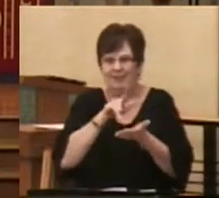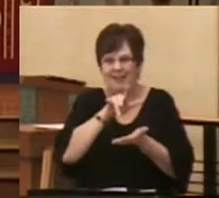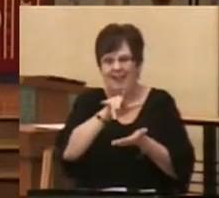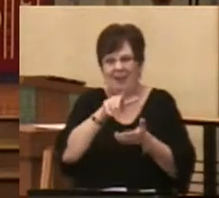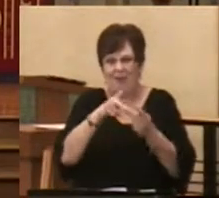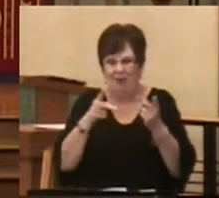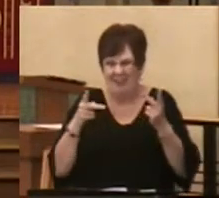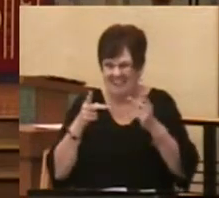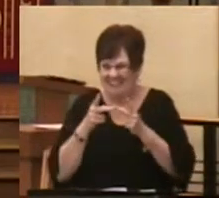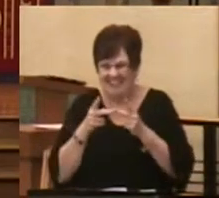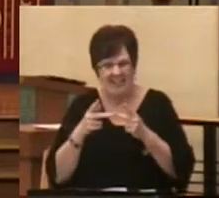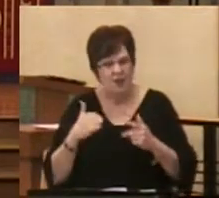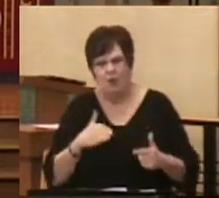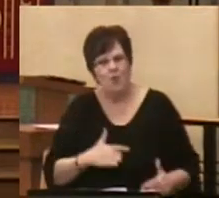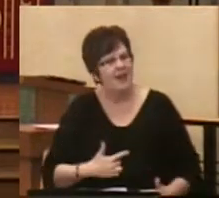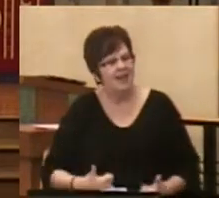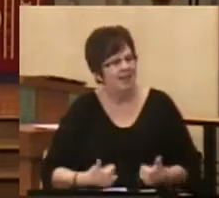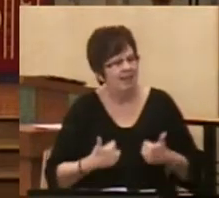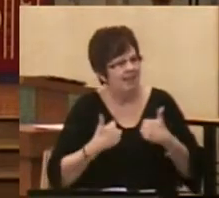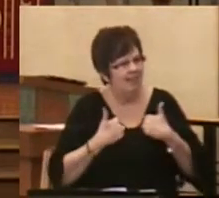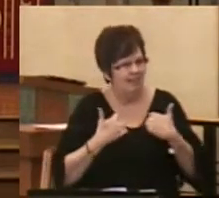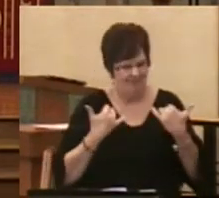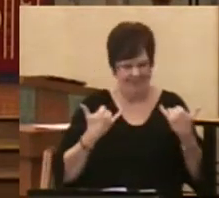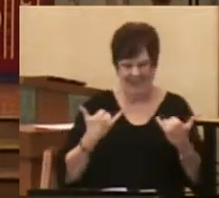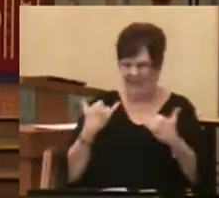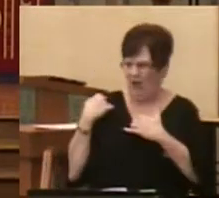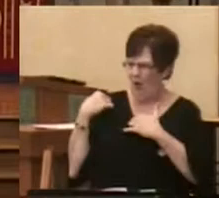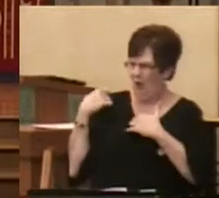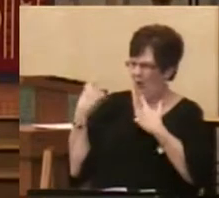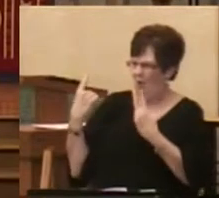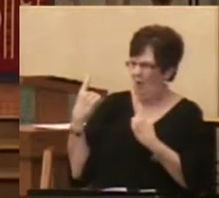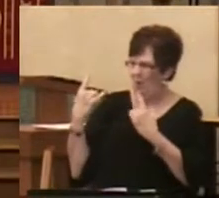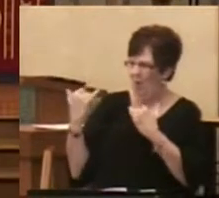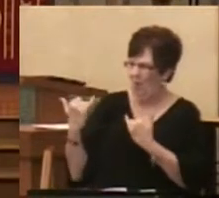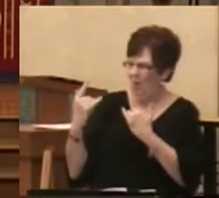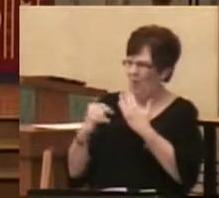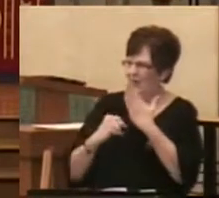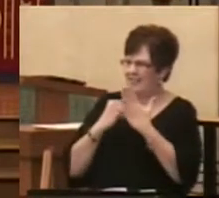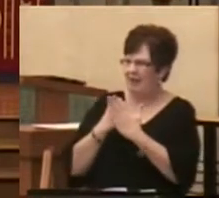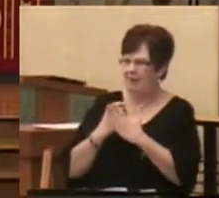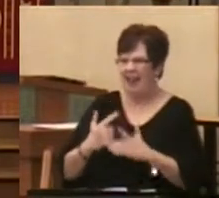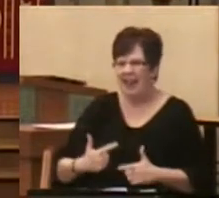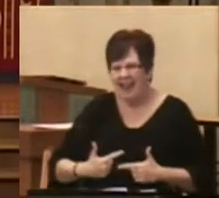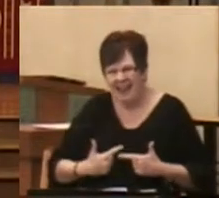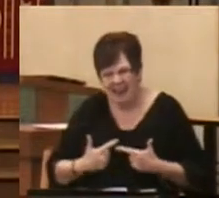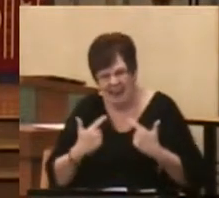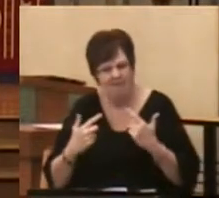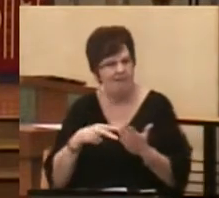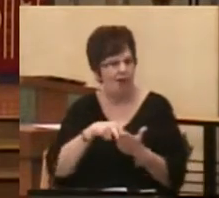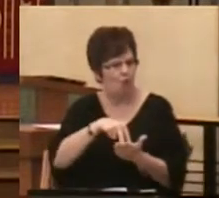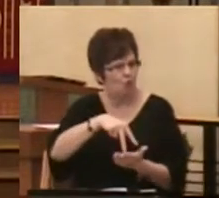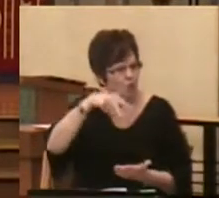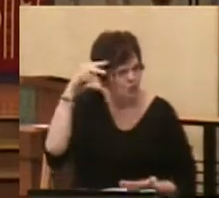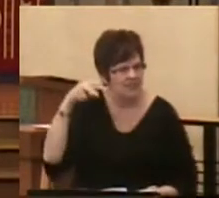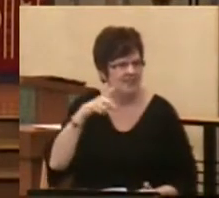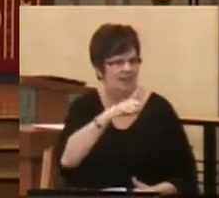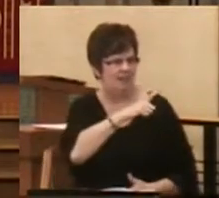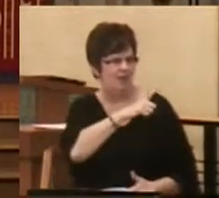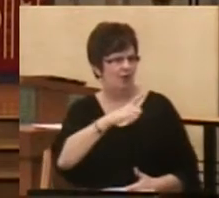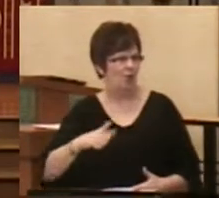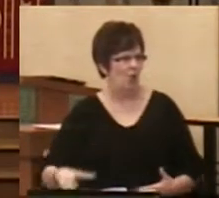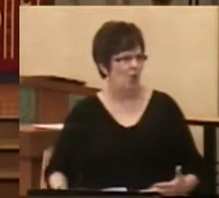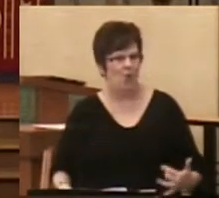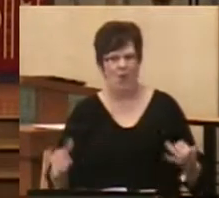Besides that, we live in a day. We live in a day of the living and risen Lord.